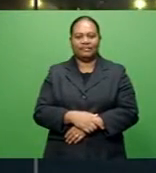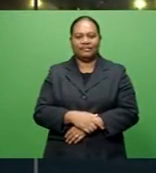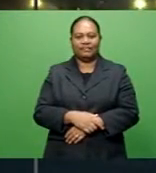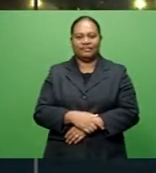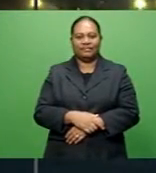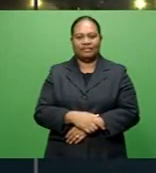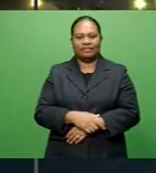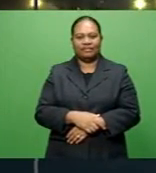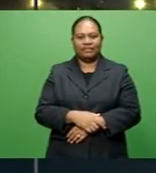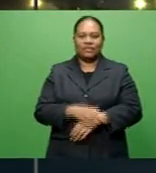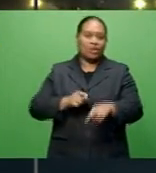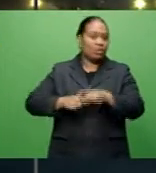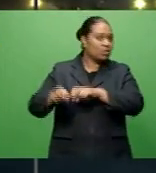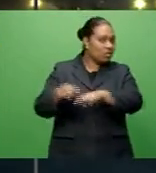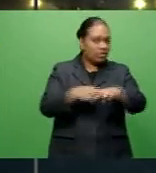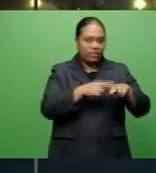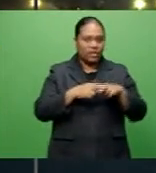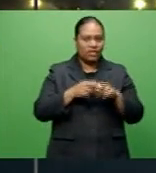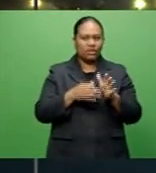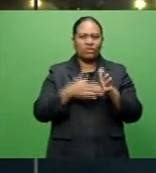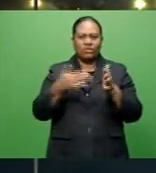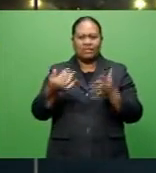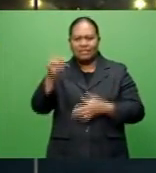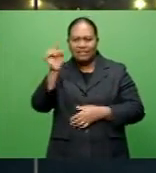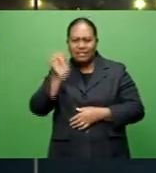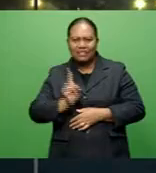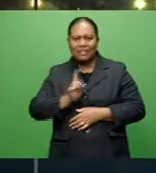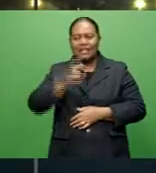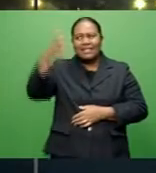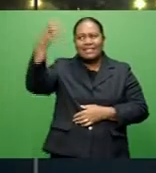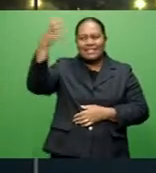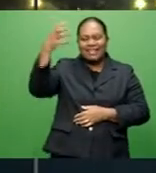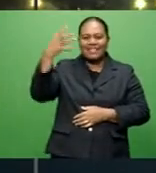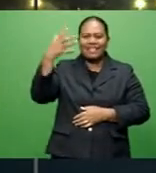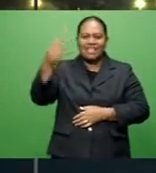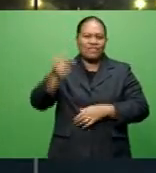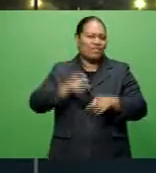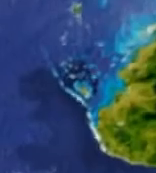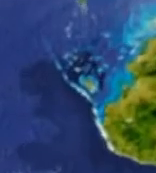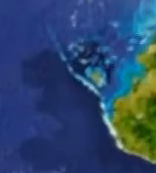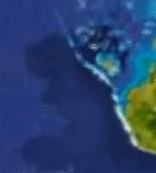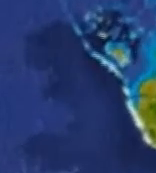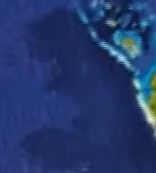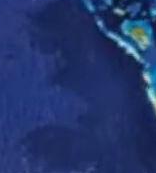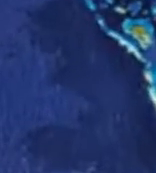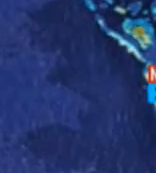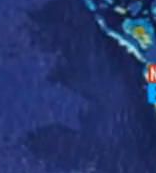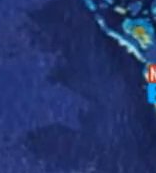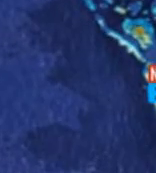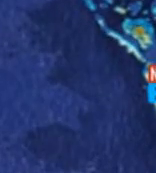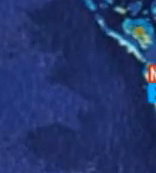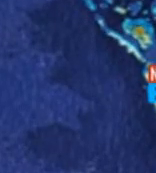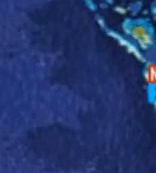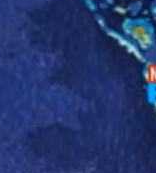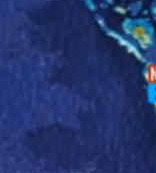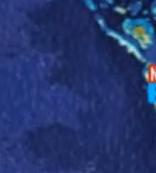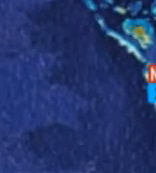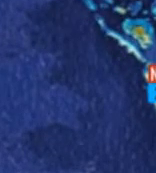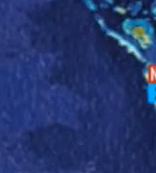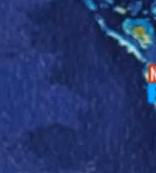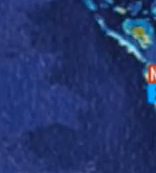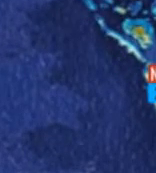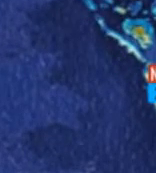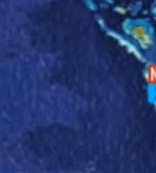Across most of Fiji, there was some relief today with sunshine in many areas. In the west, they had a mixture of sun and